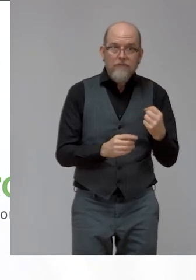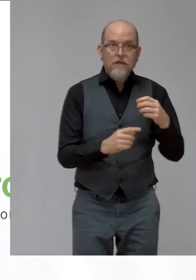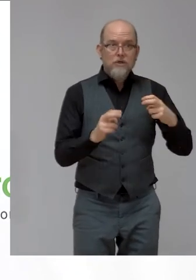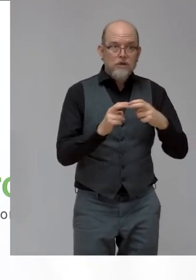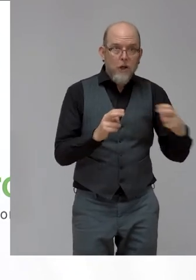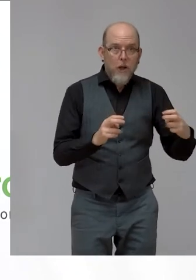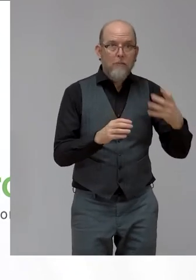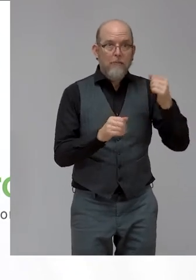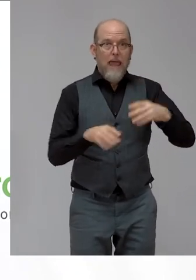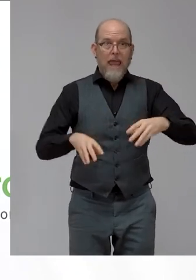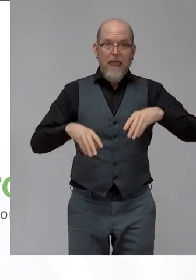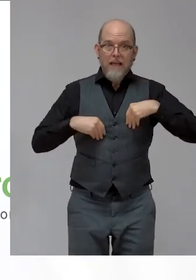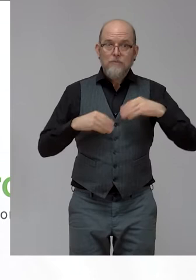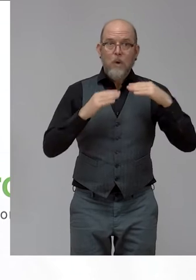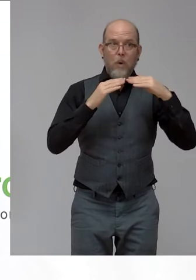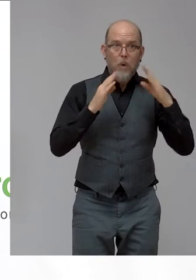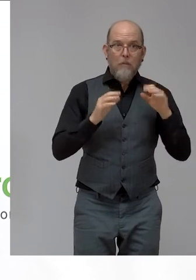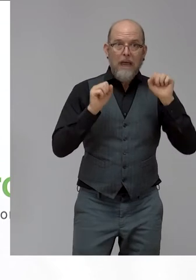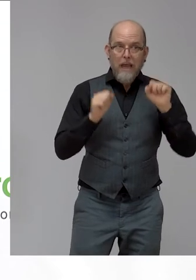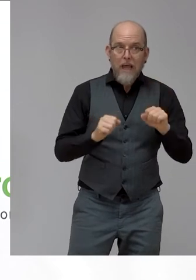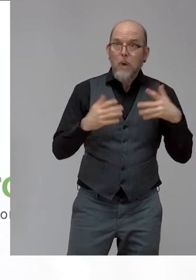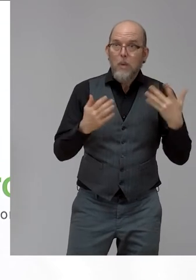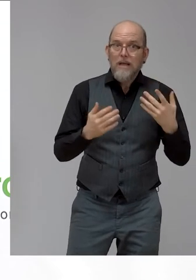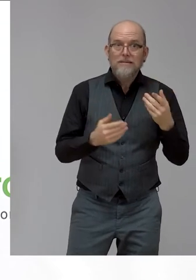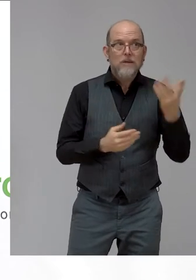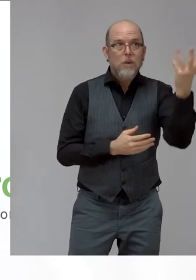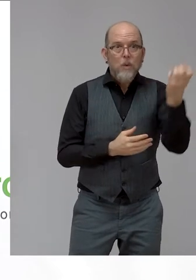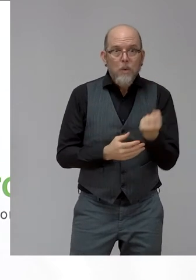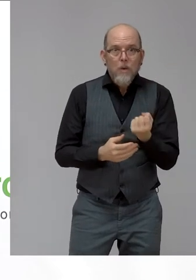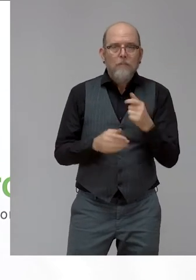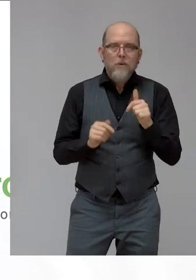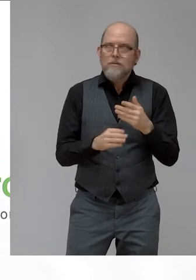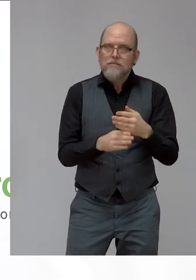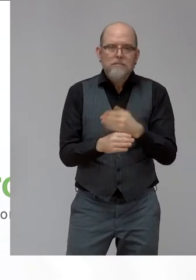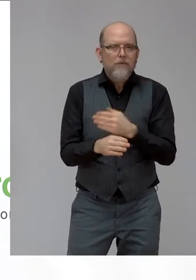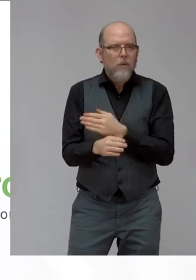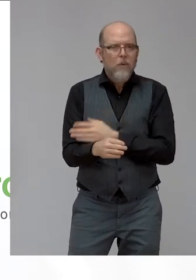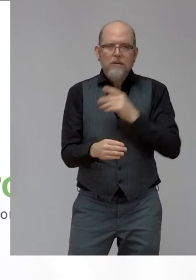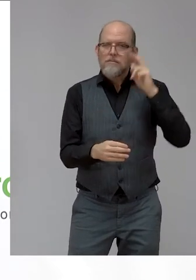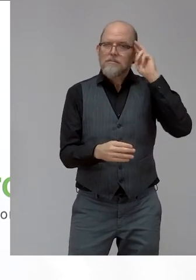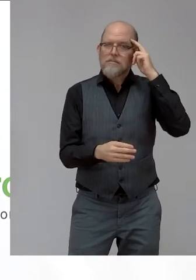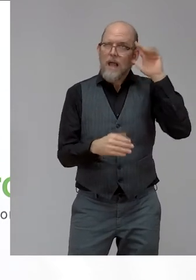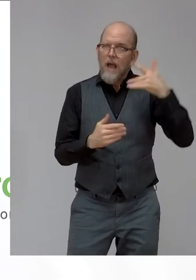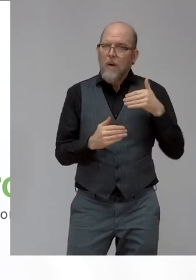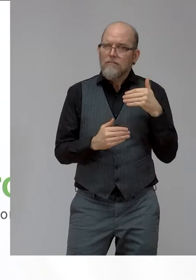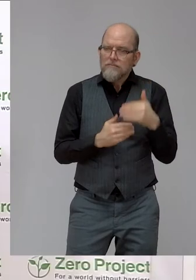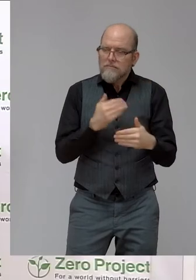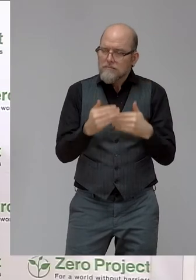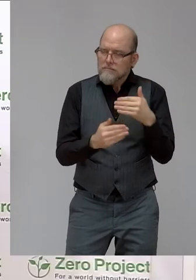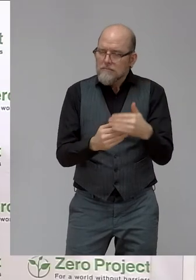to think through in order to actually bring it and roll it out and put it in the hands of people with disabilities.